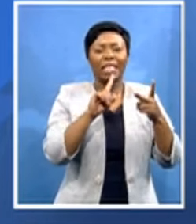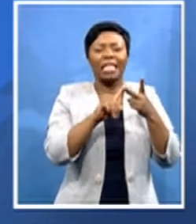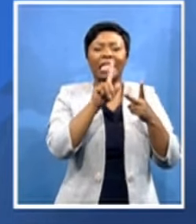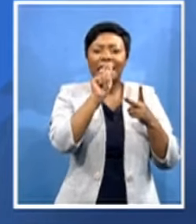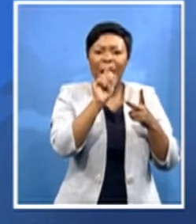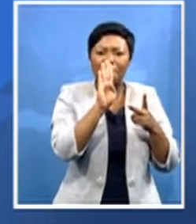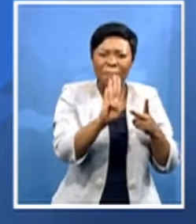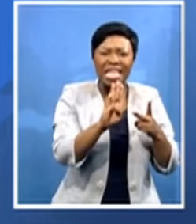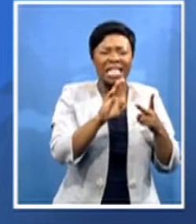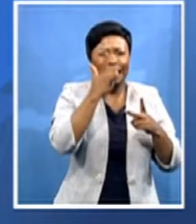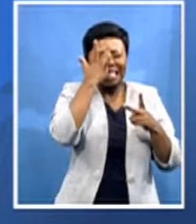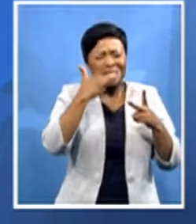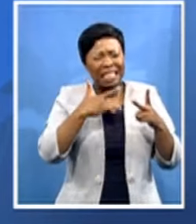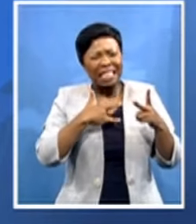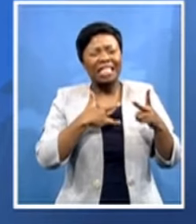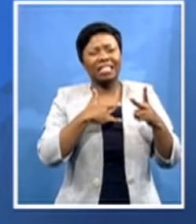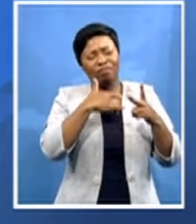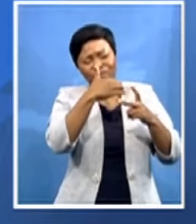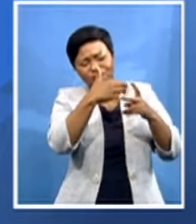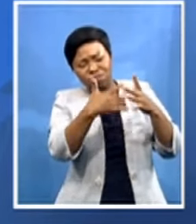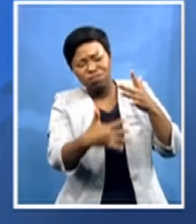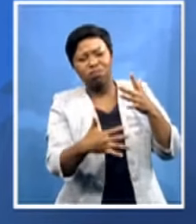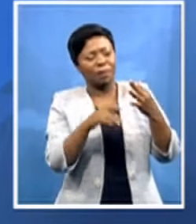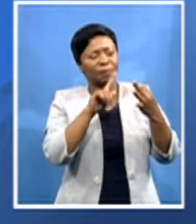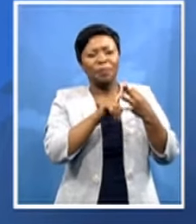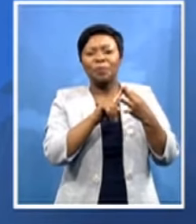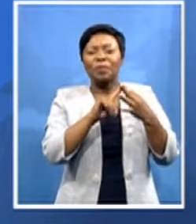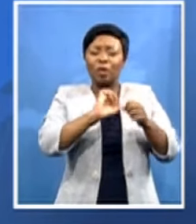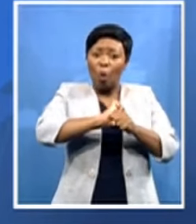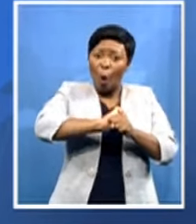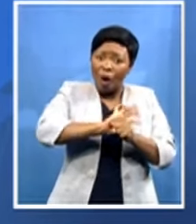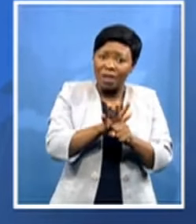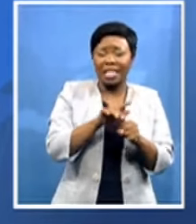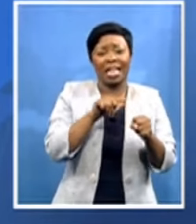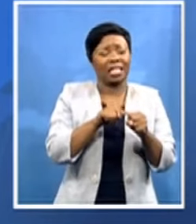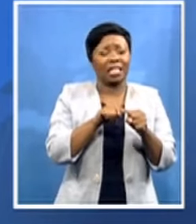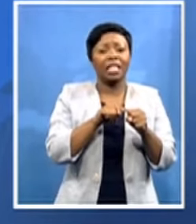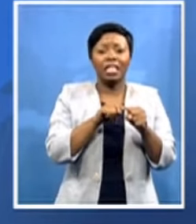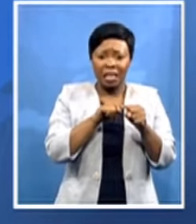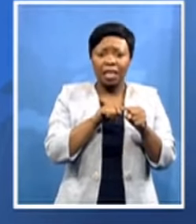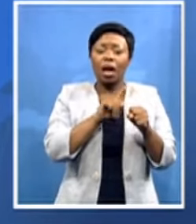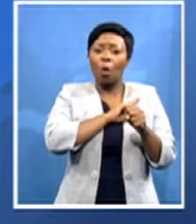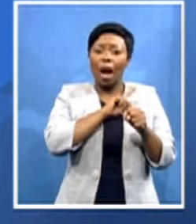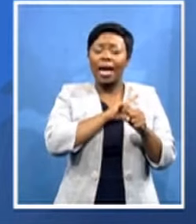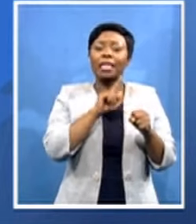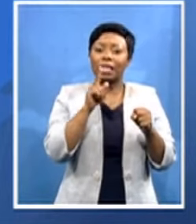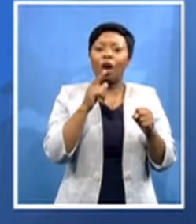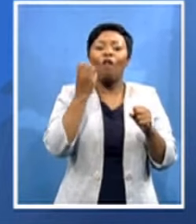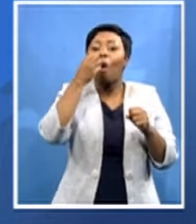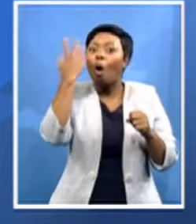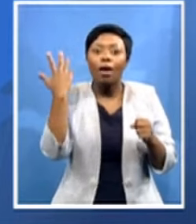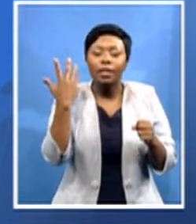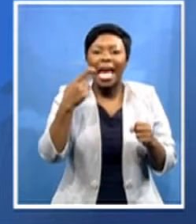also worried about the covet 19 we haven't even forgotten get being worried about the hiv we are worried about everything